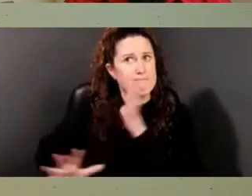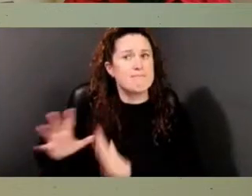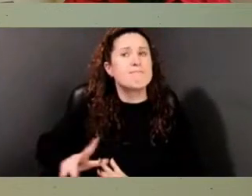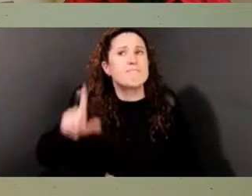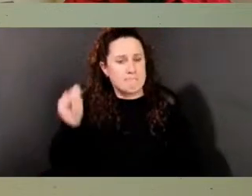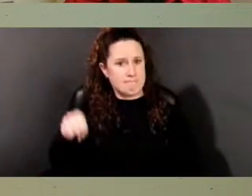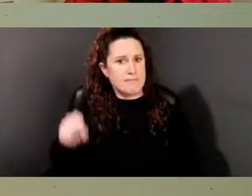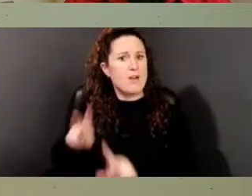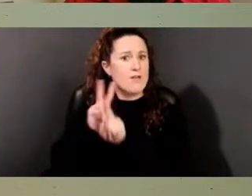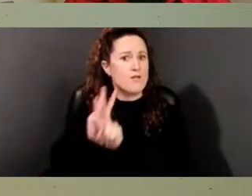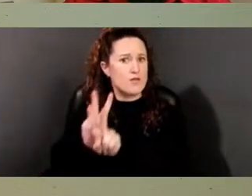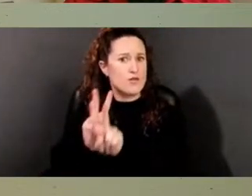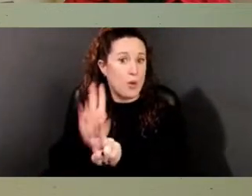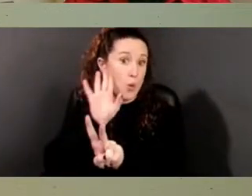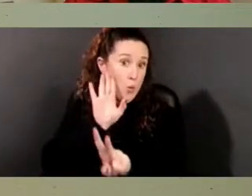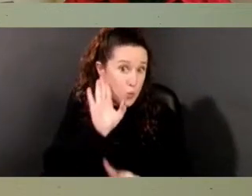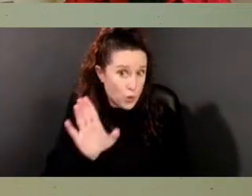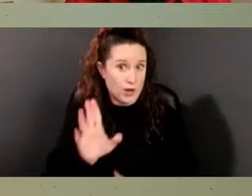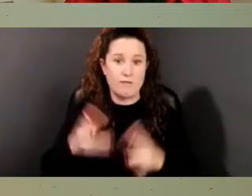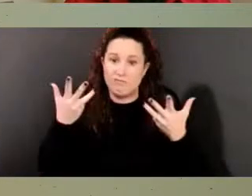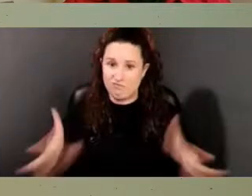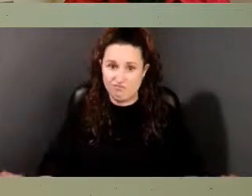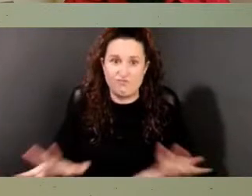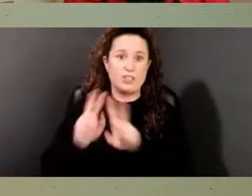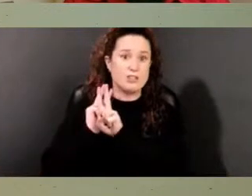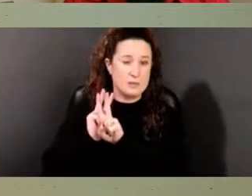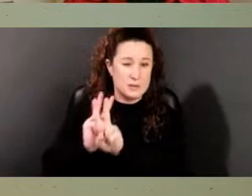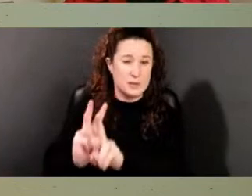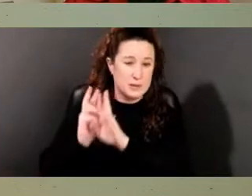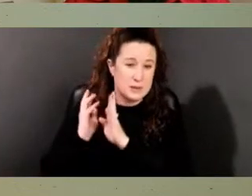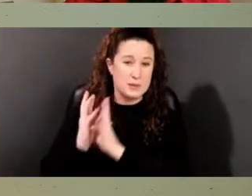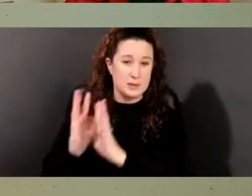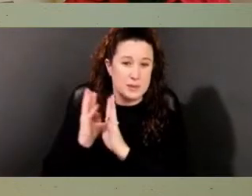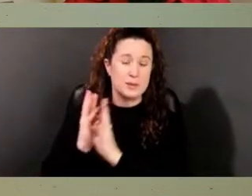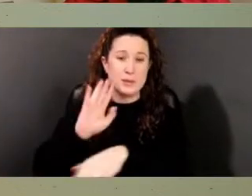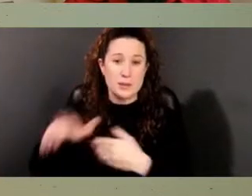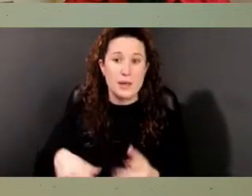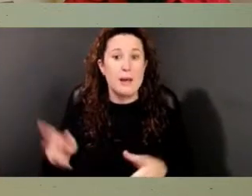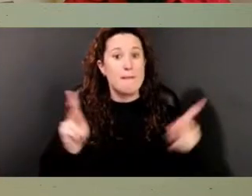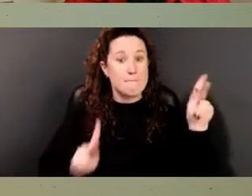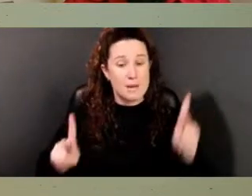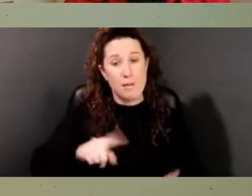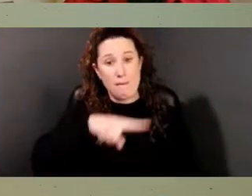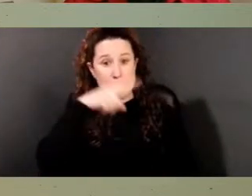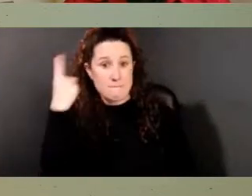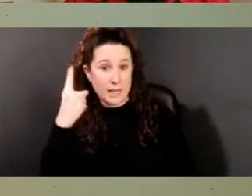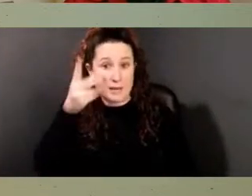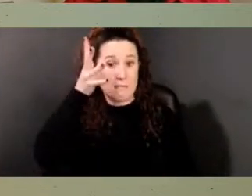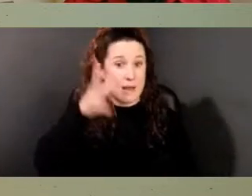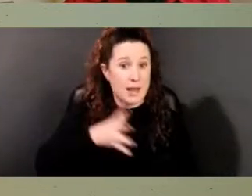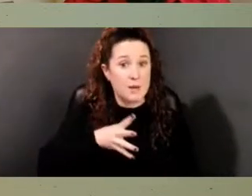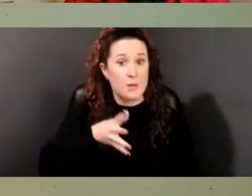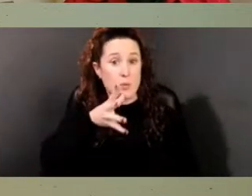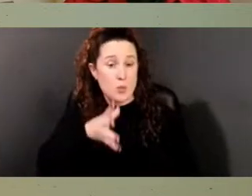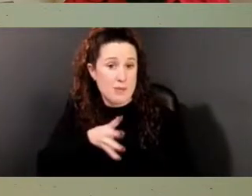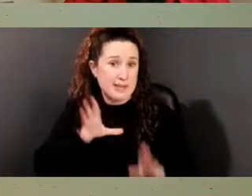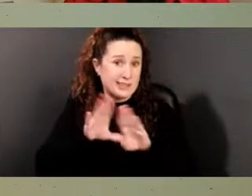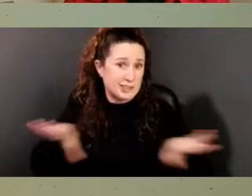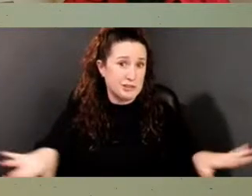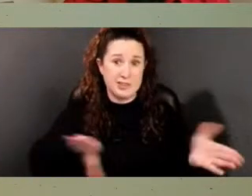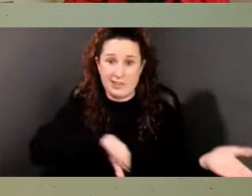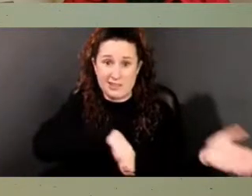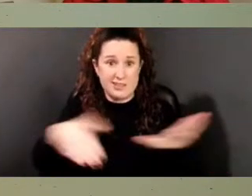and many of the other enslaved, indentured, and free Black men, women, and children to their final resting place.